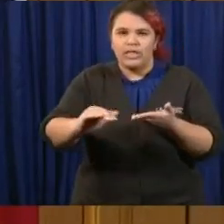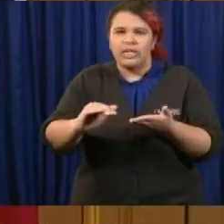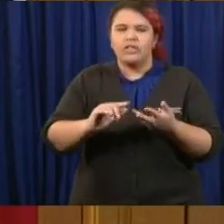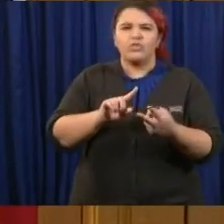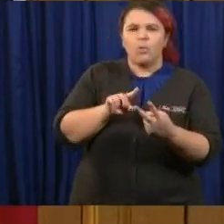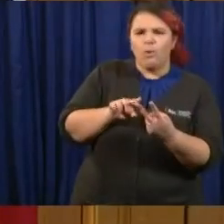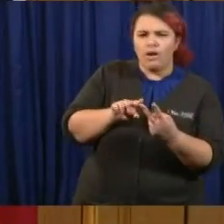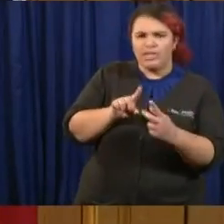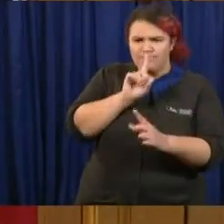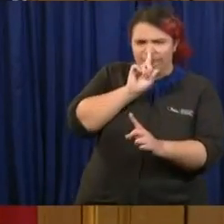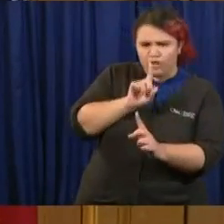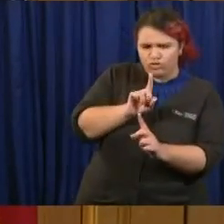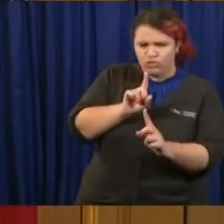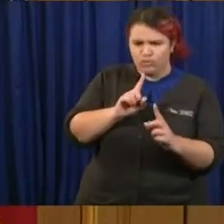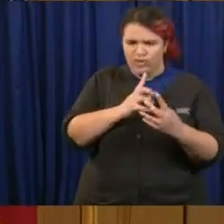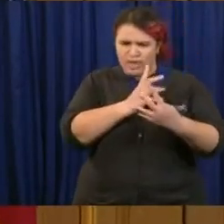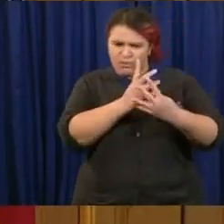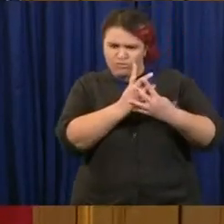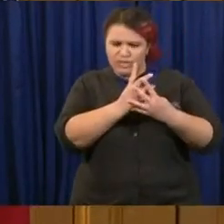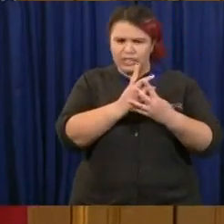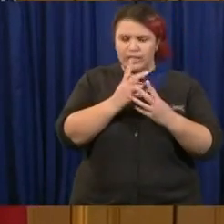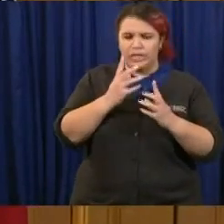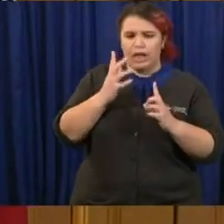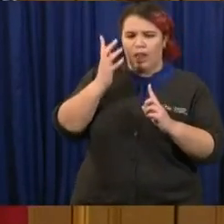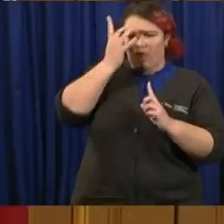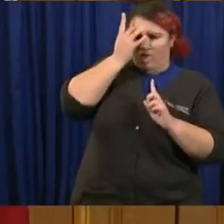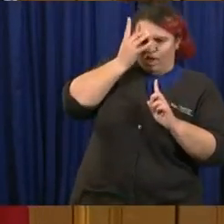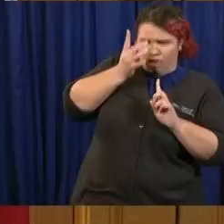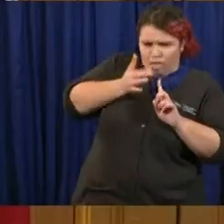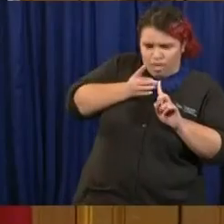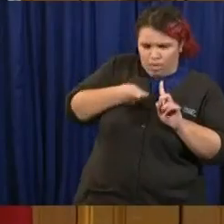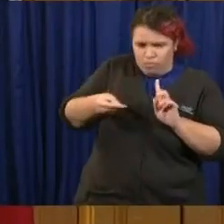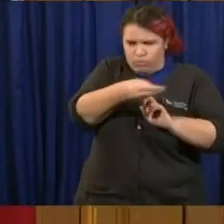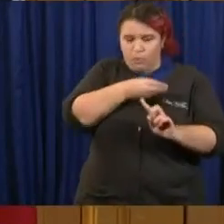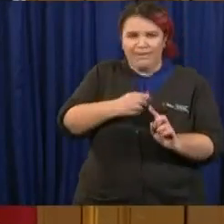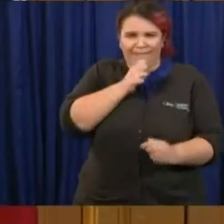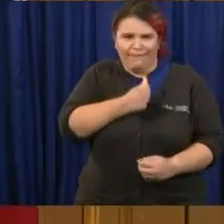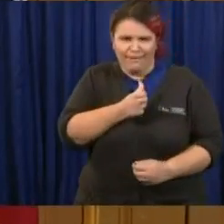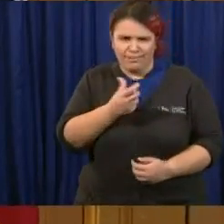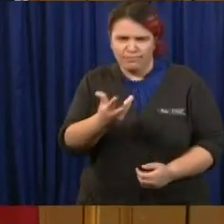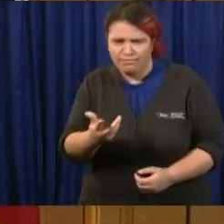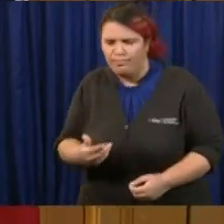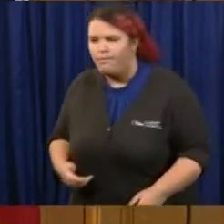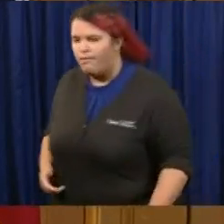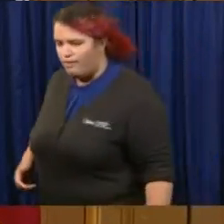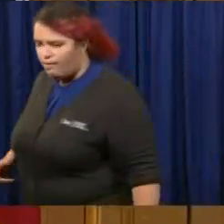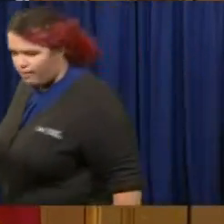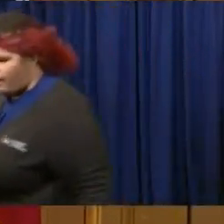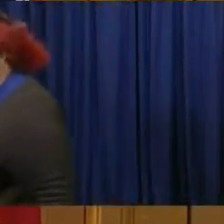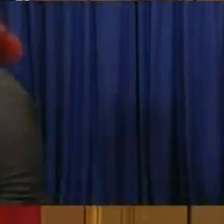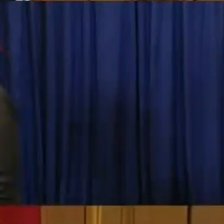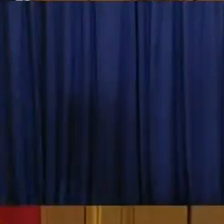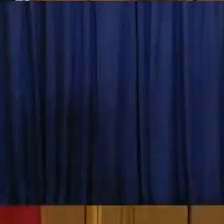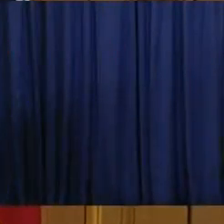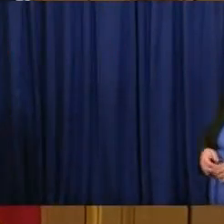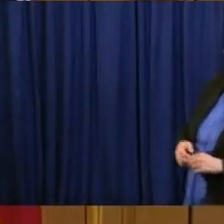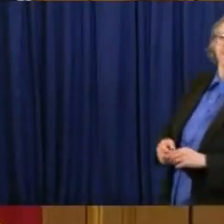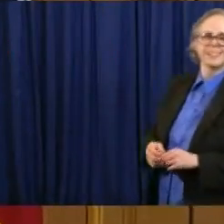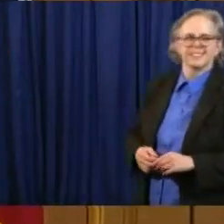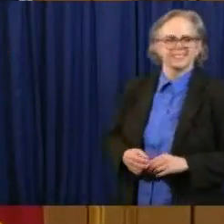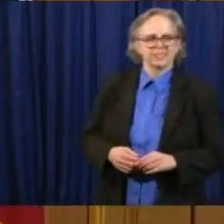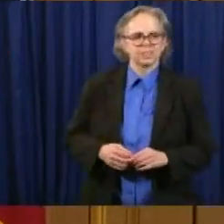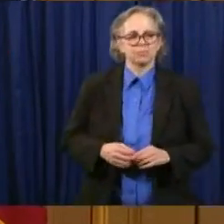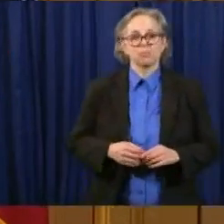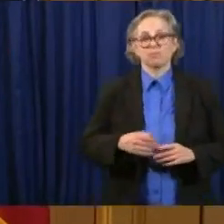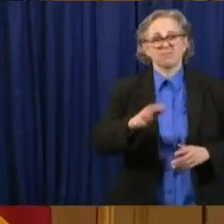at any prisons, like we've seen in other jails and prisons across the country? Well, we ask ourselves, I asked my team virtually every day, are